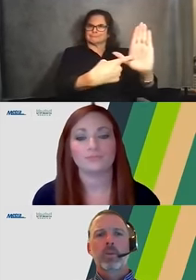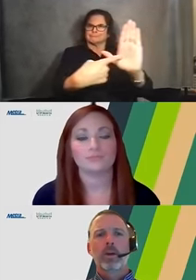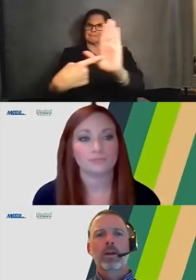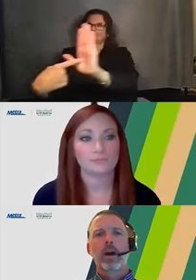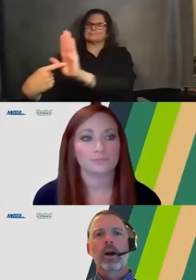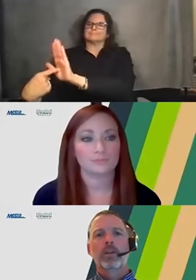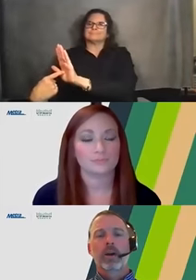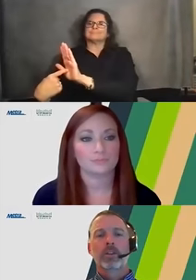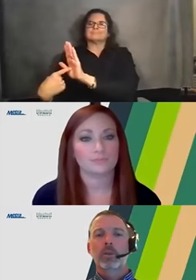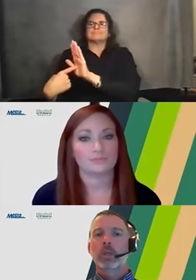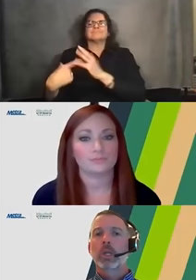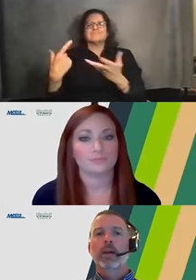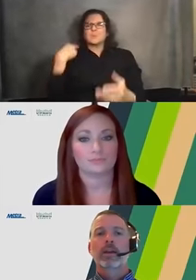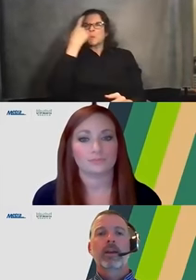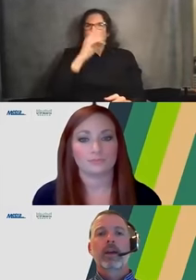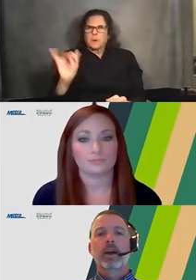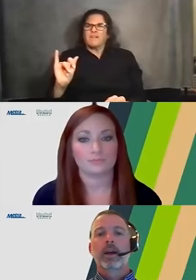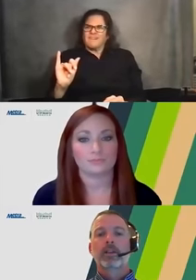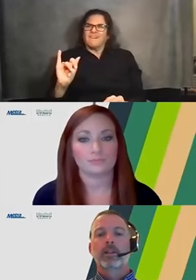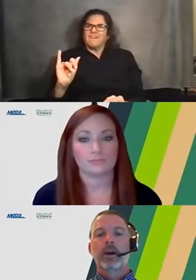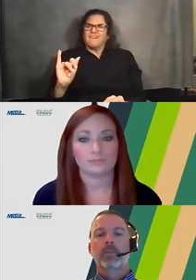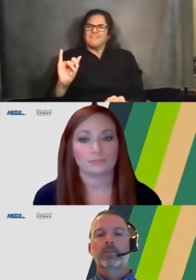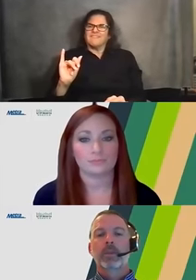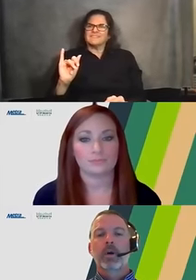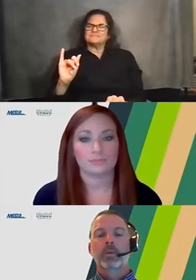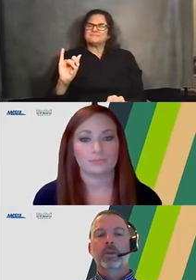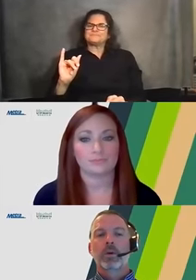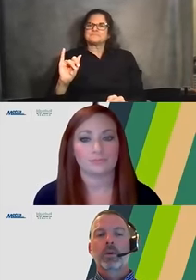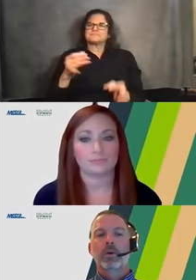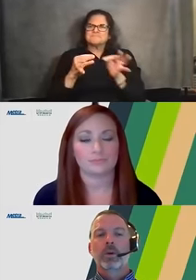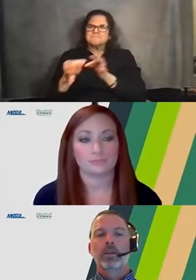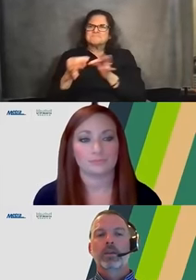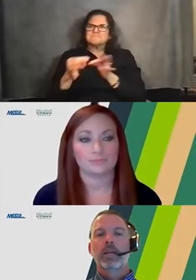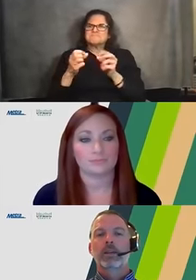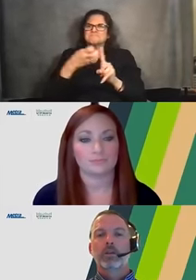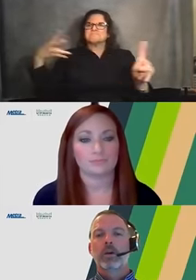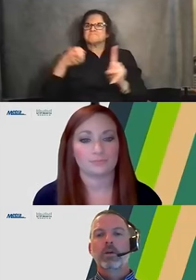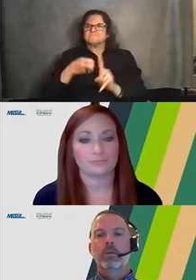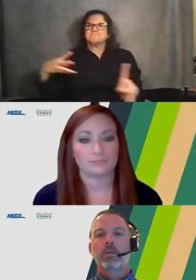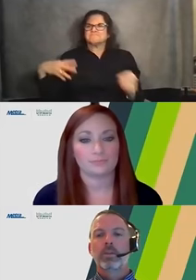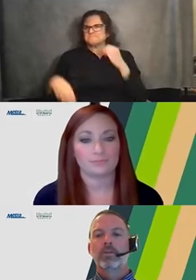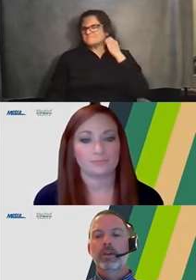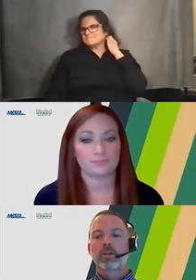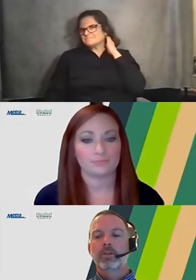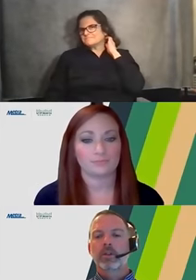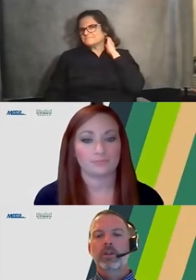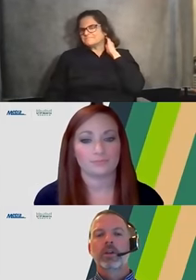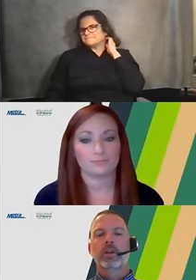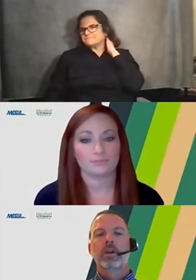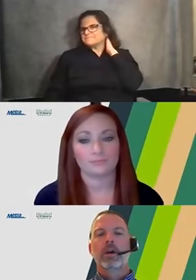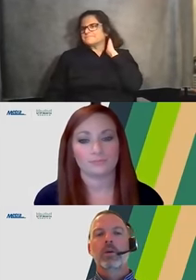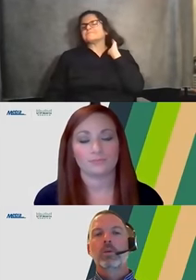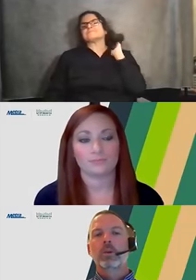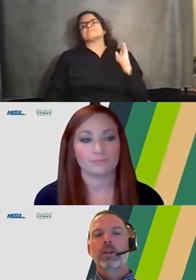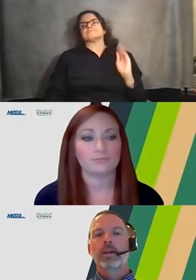communicate what, uh, the project would look like. And, um, you know, in the end, uh, what the final construction,